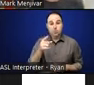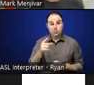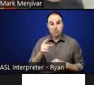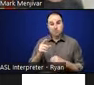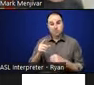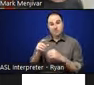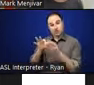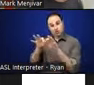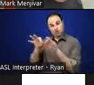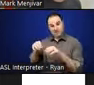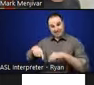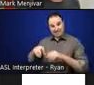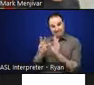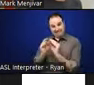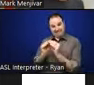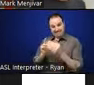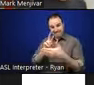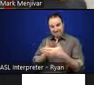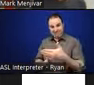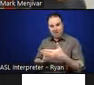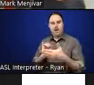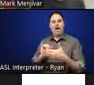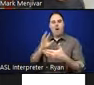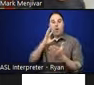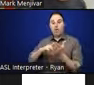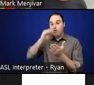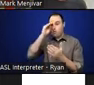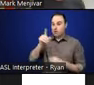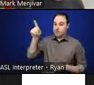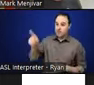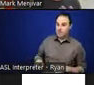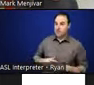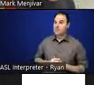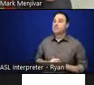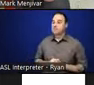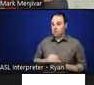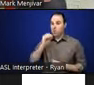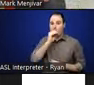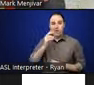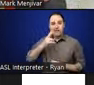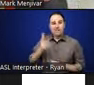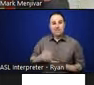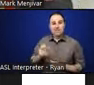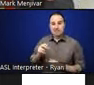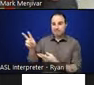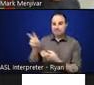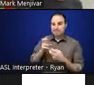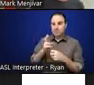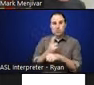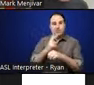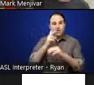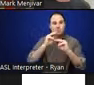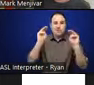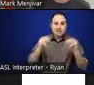are some of the questions that we're going to be talking about, right? How can oral histories be used in museums and art galleries? What role can publications